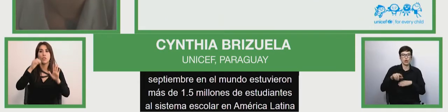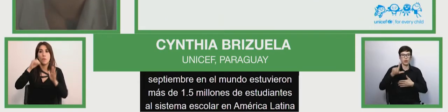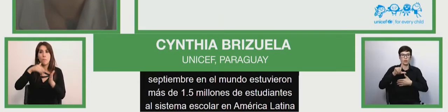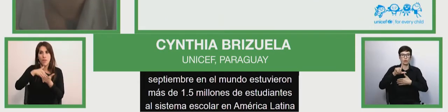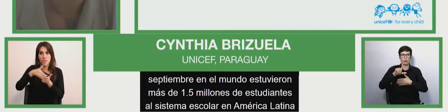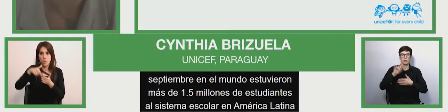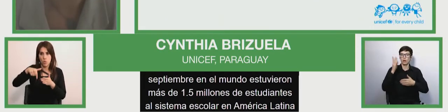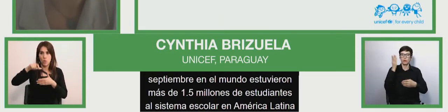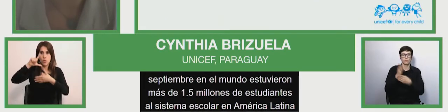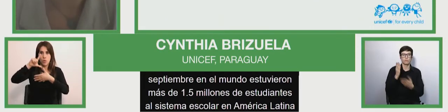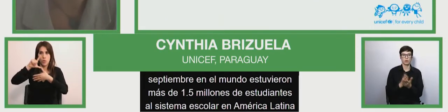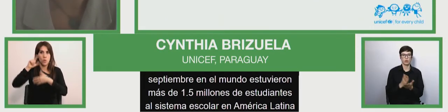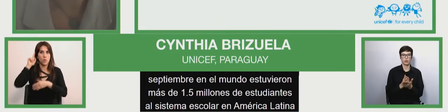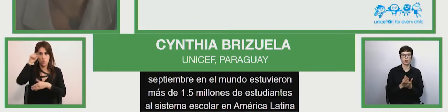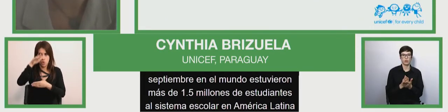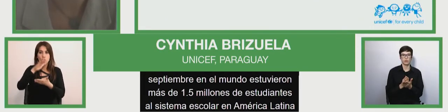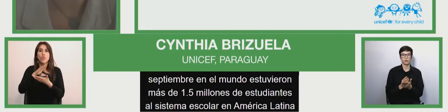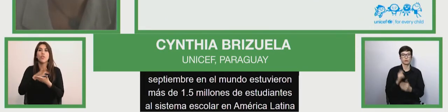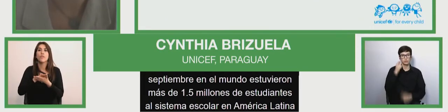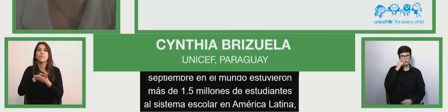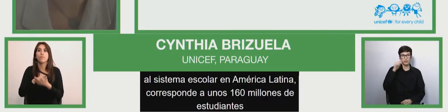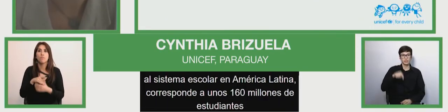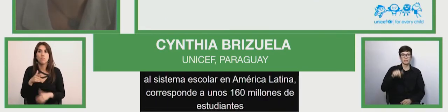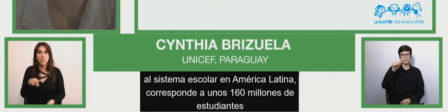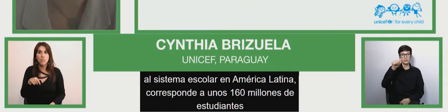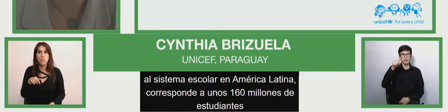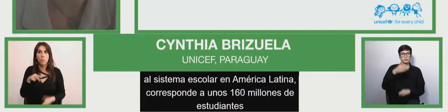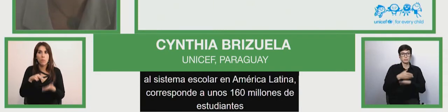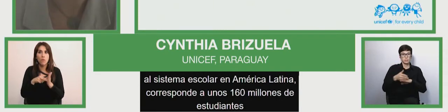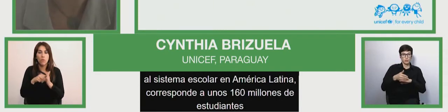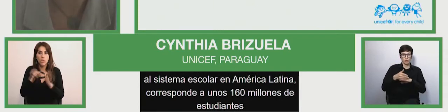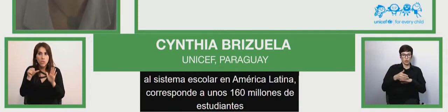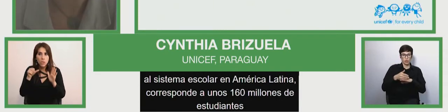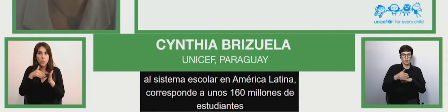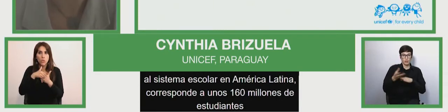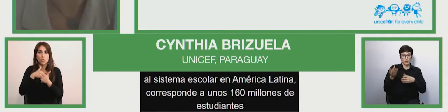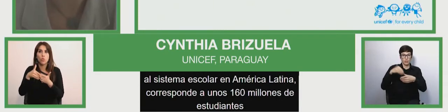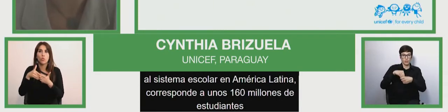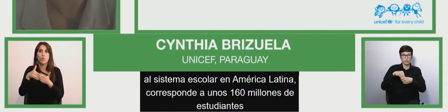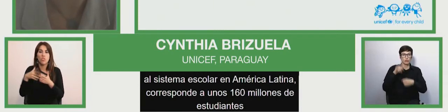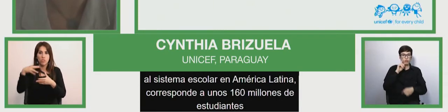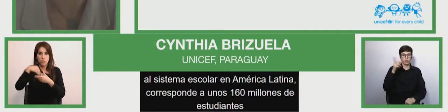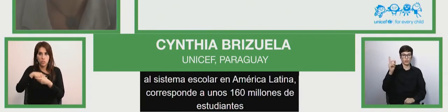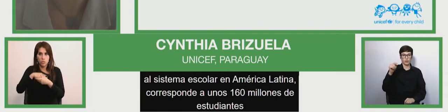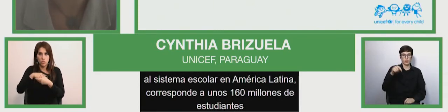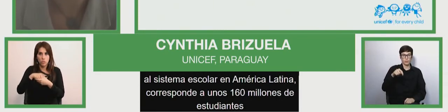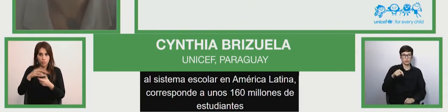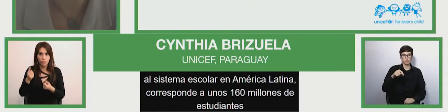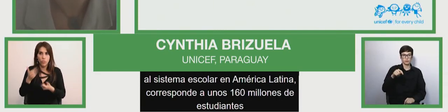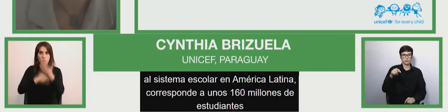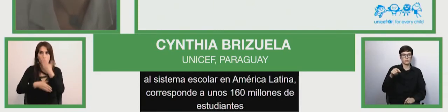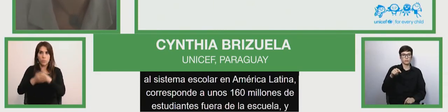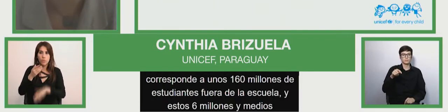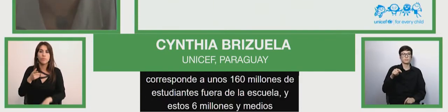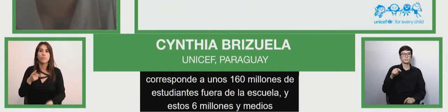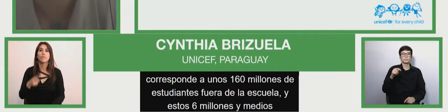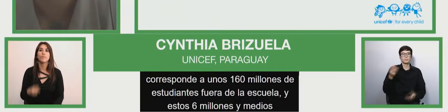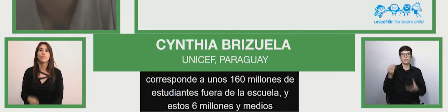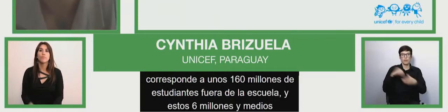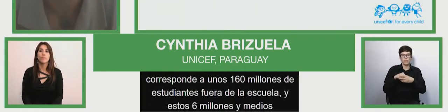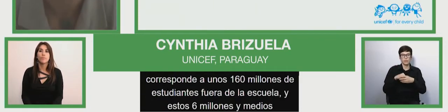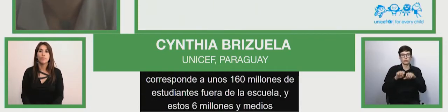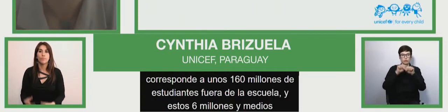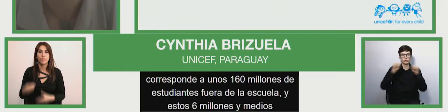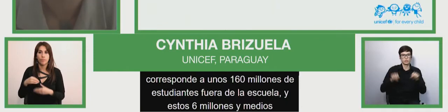system one of these six and a half million who had some kind of disability as registered indication system uh